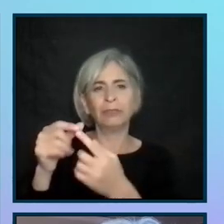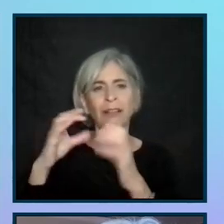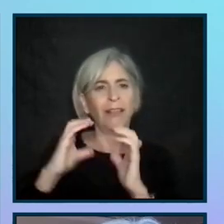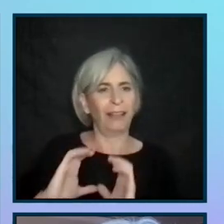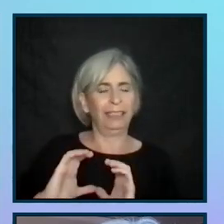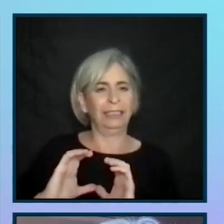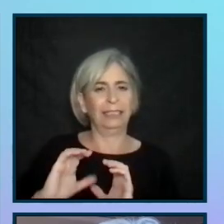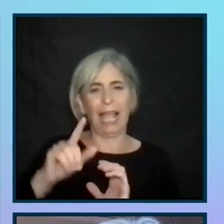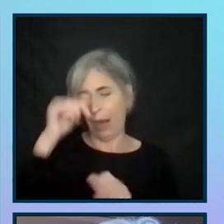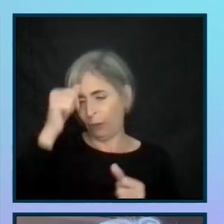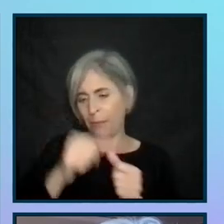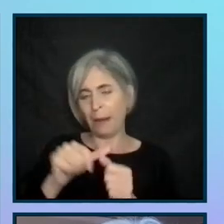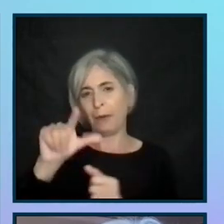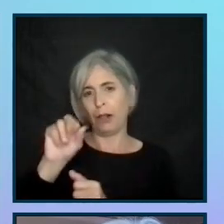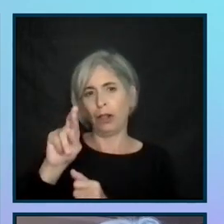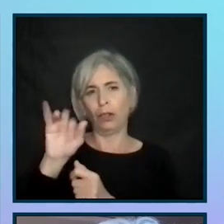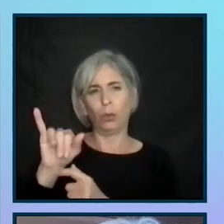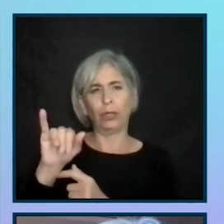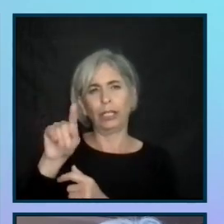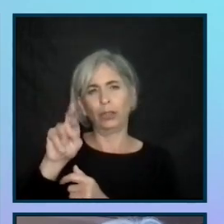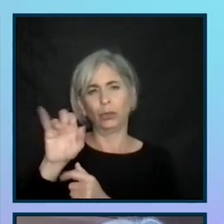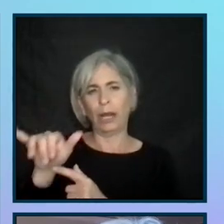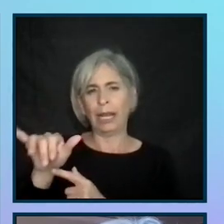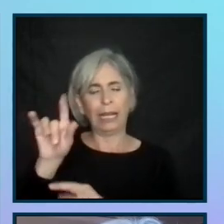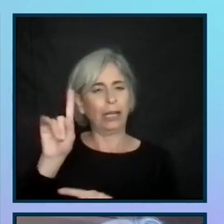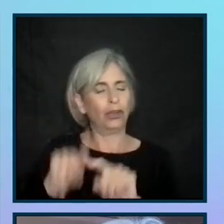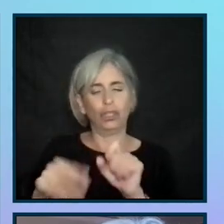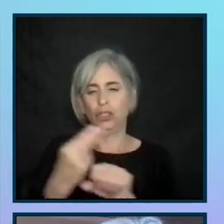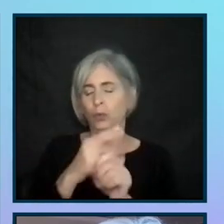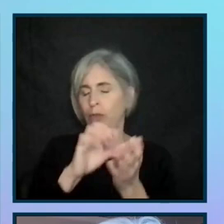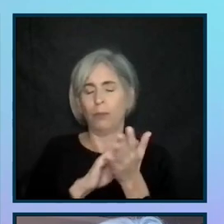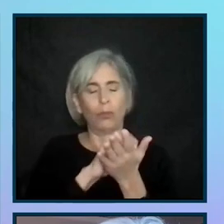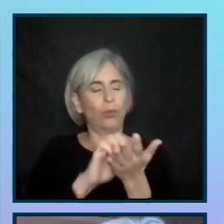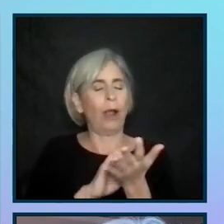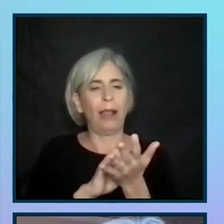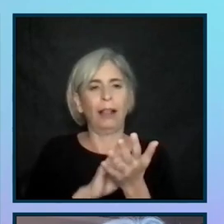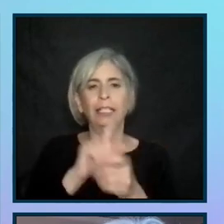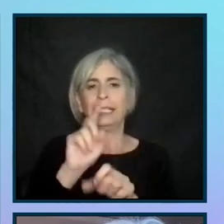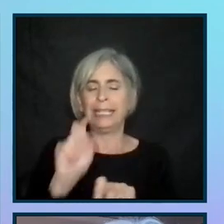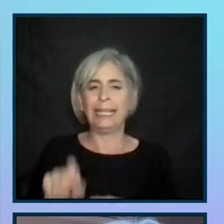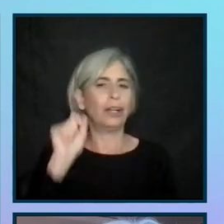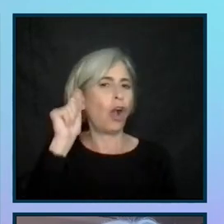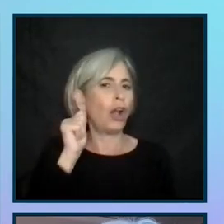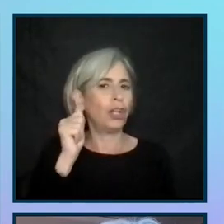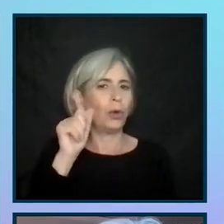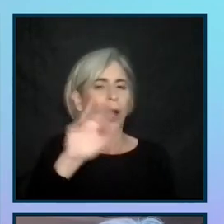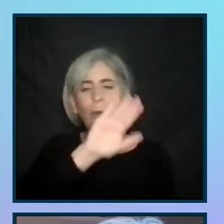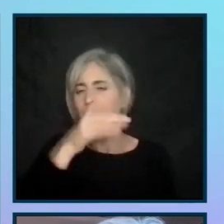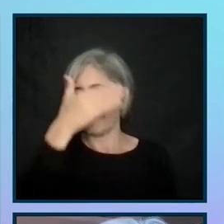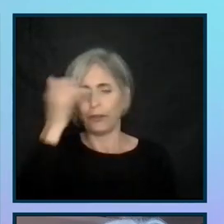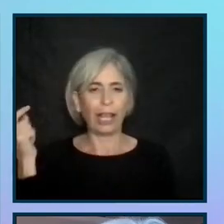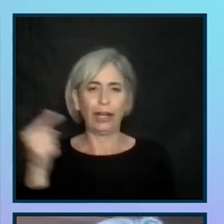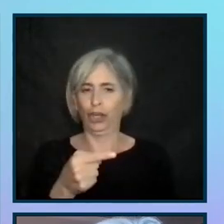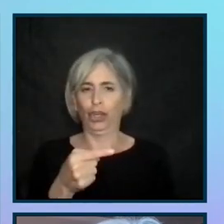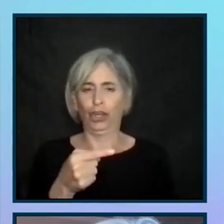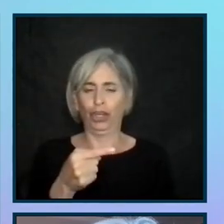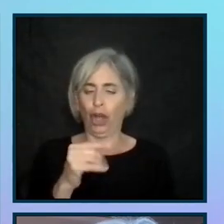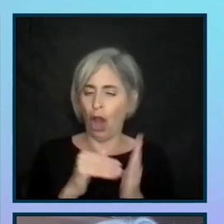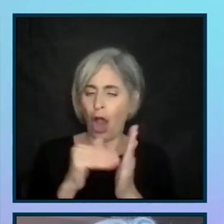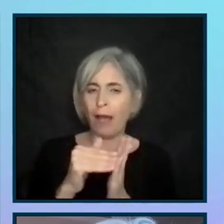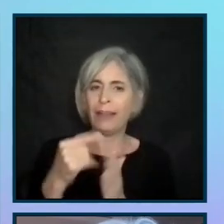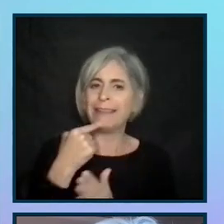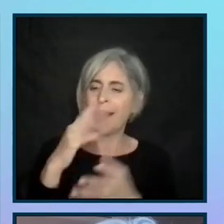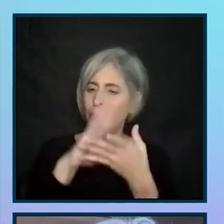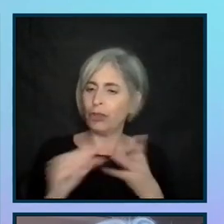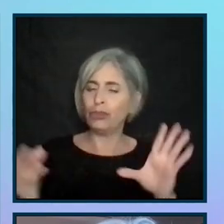remember Lori Gray, who couldn't use Braille and needed audio format. I will never forget her. And I often told